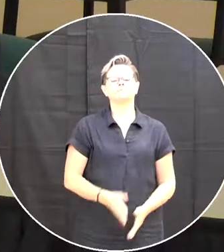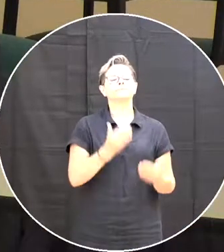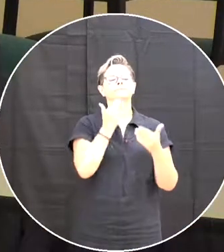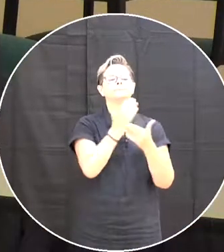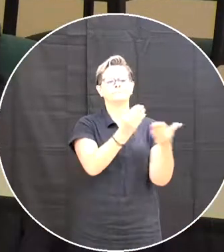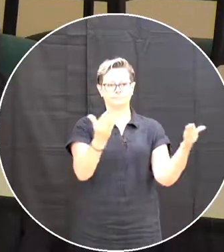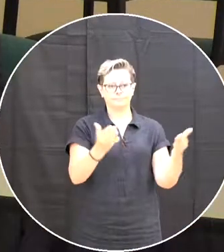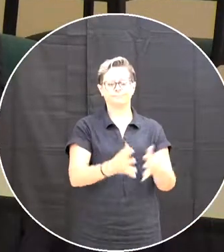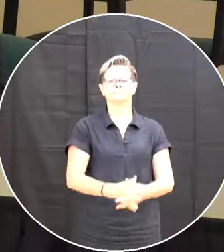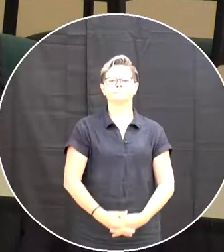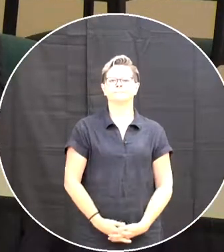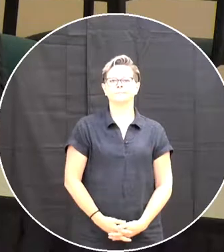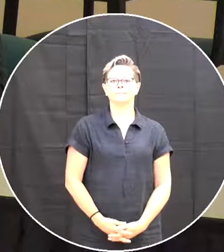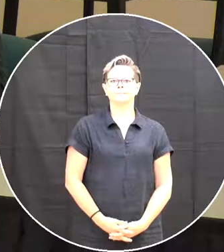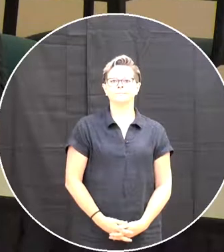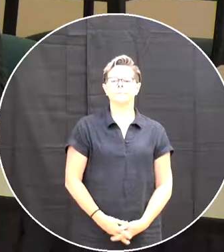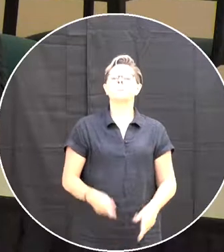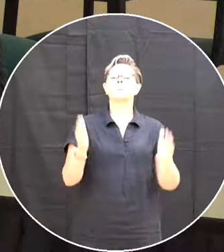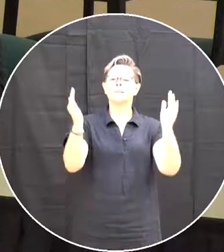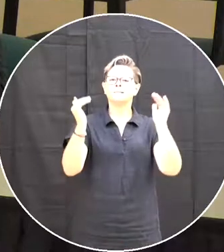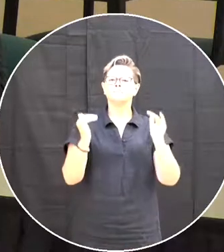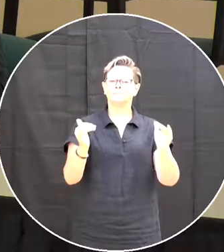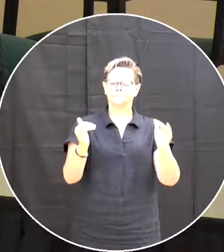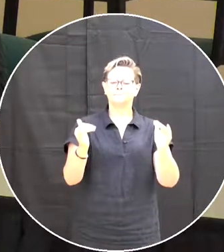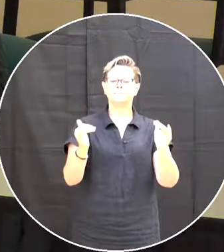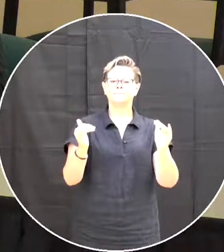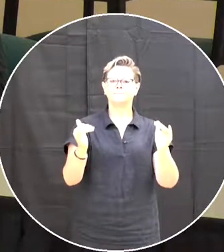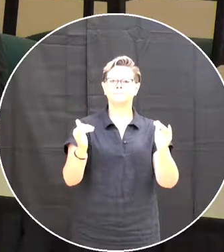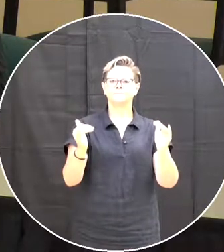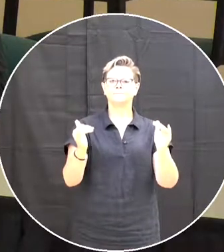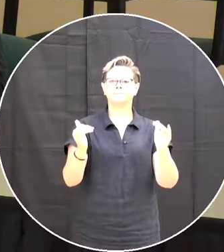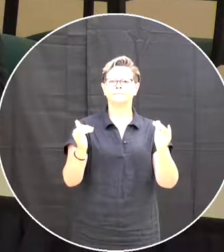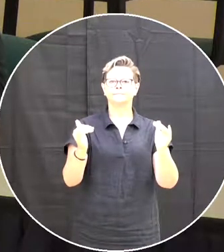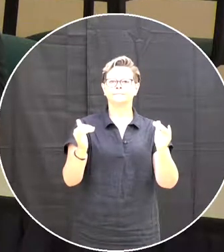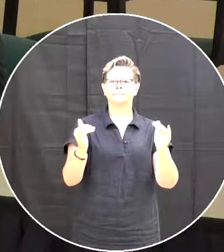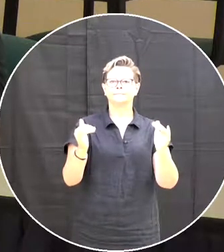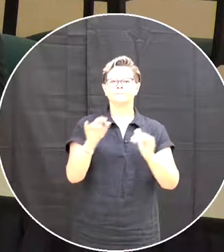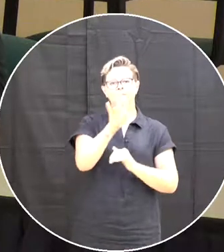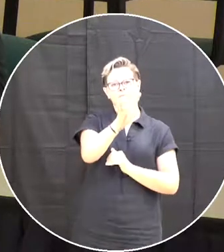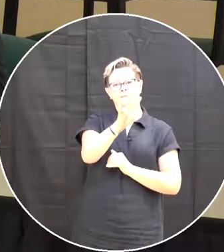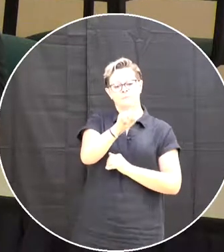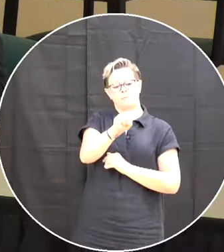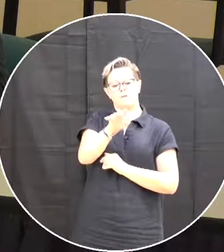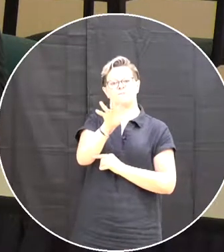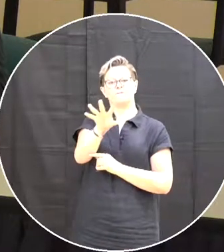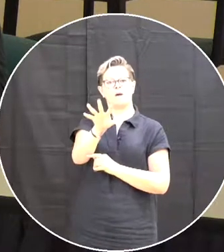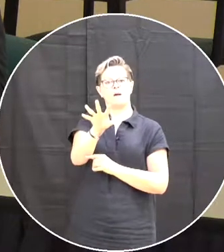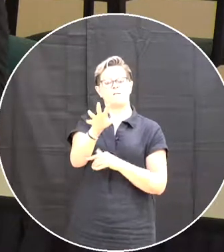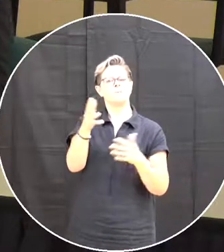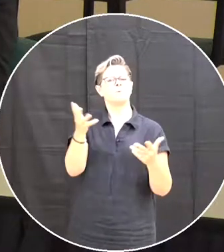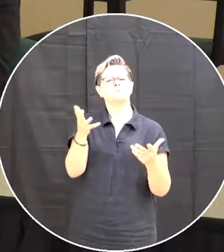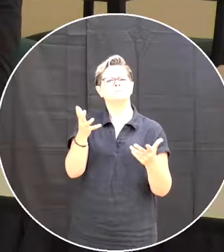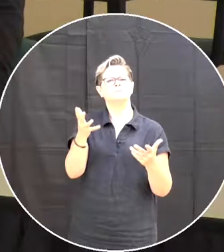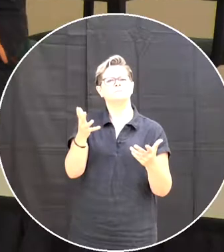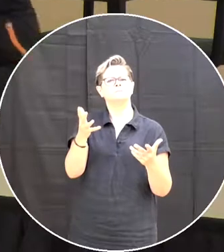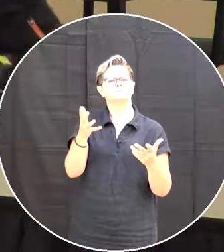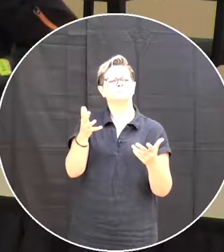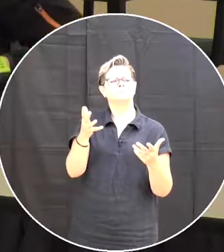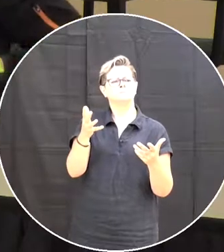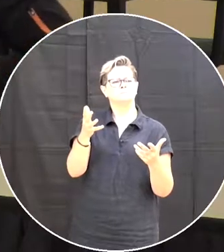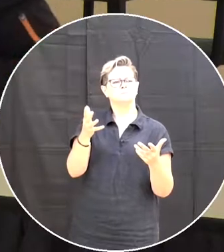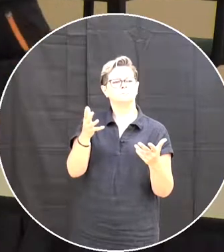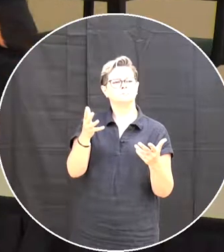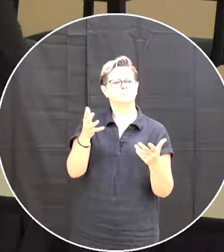very much the next item on the business is 7.5 which is the raymond ward